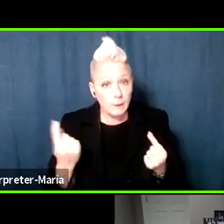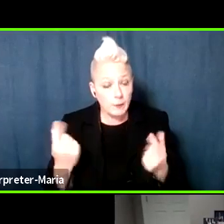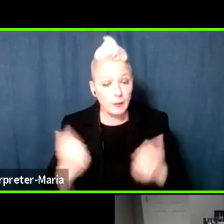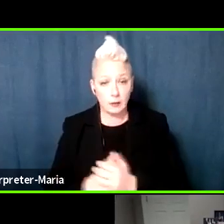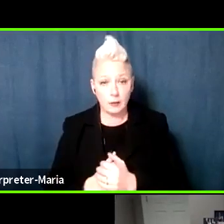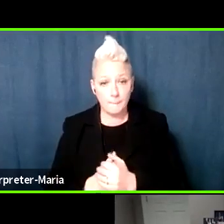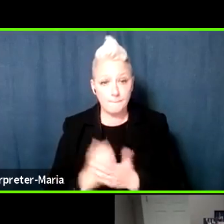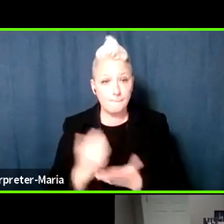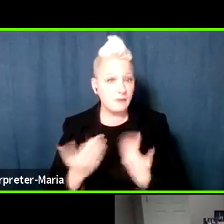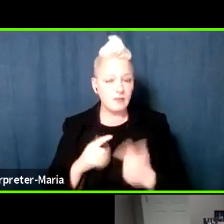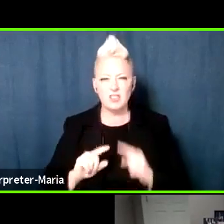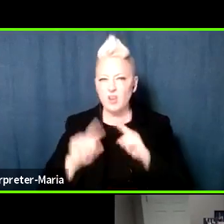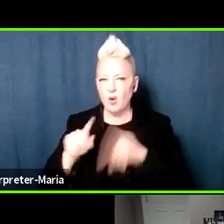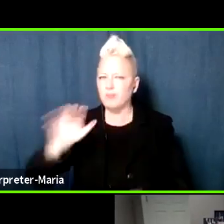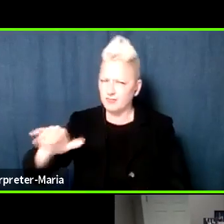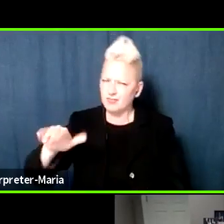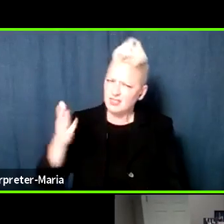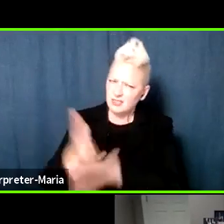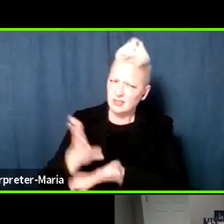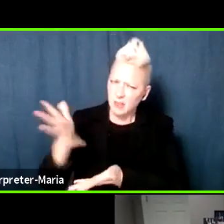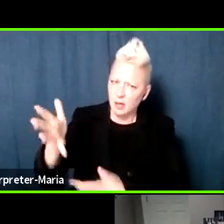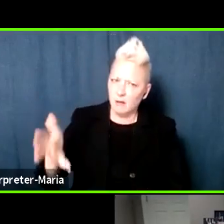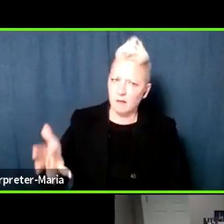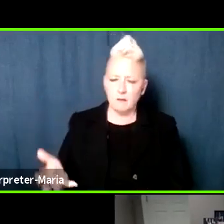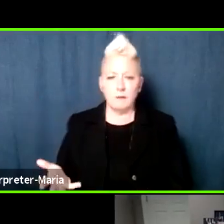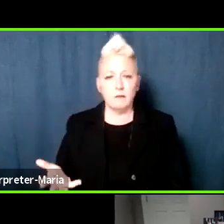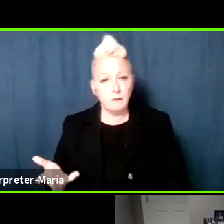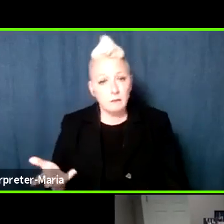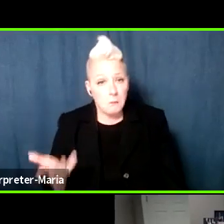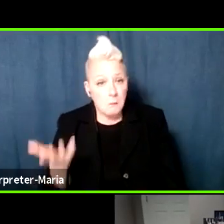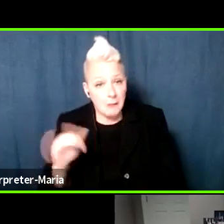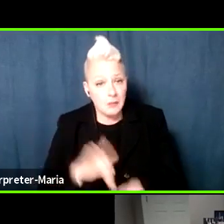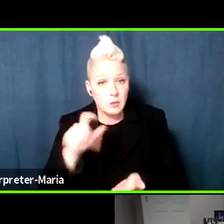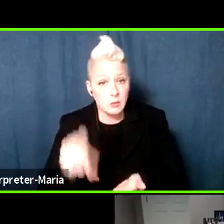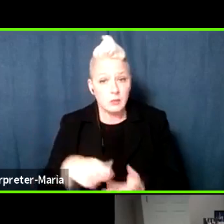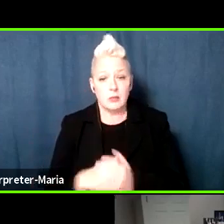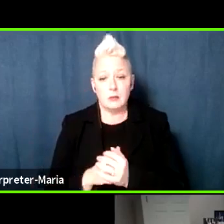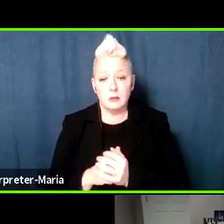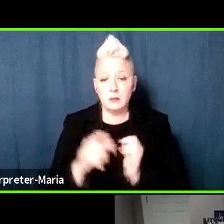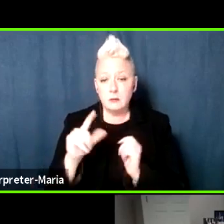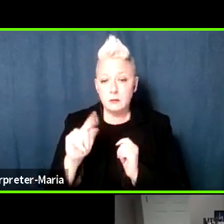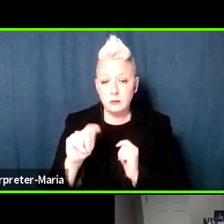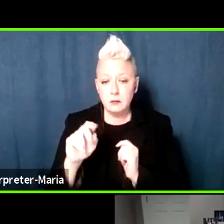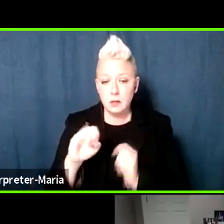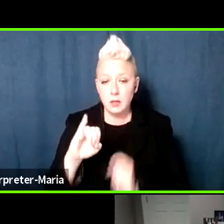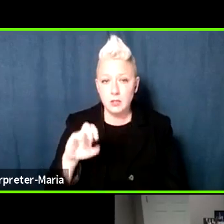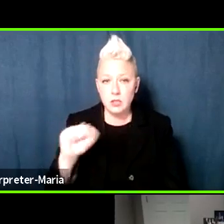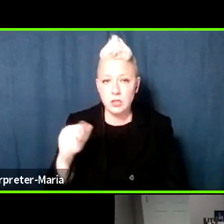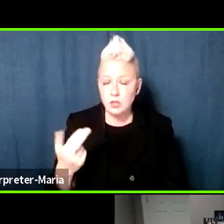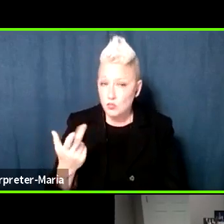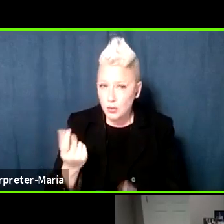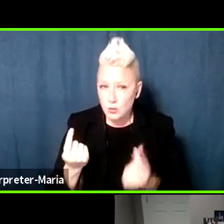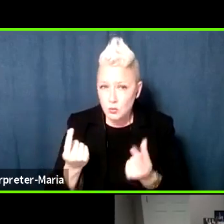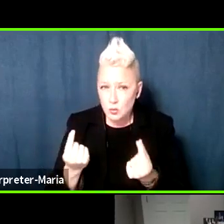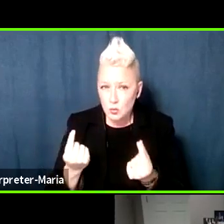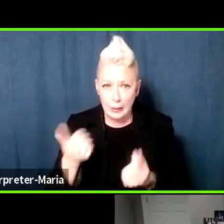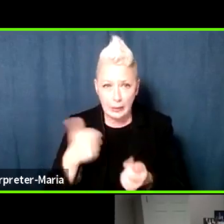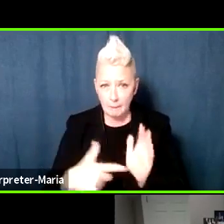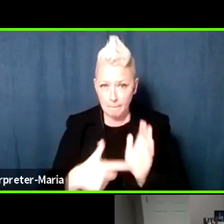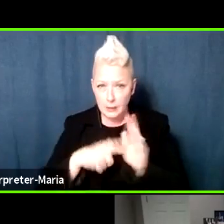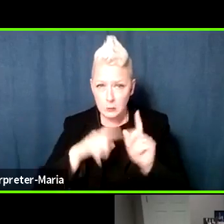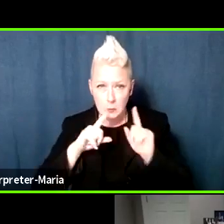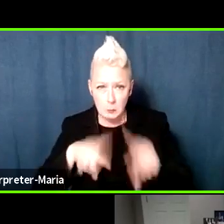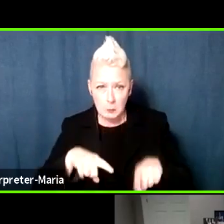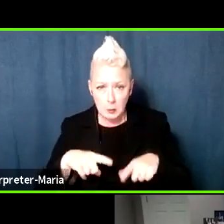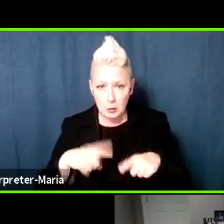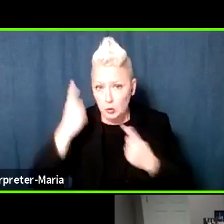go and, and tell someone to back off. And that may be what you need. But Tejas, what do you do? Are there some mandatory reporting? Should we